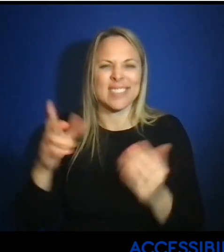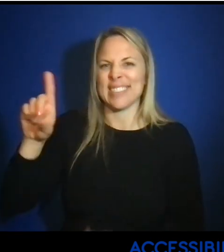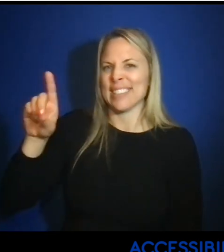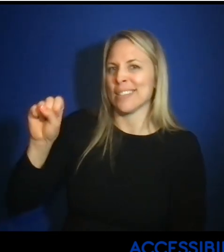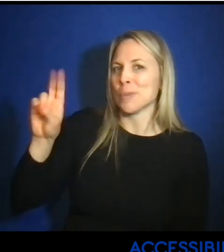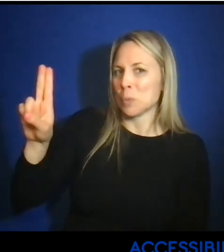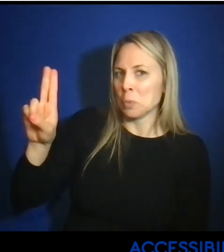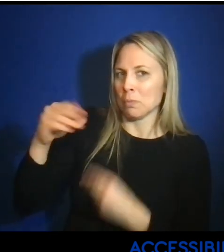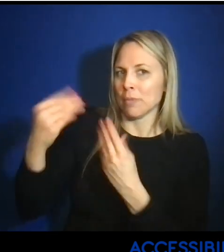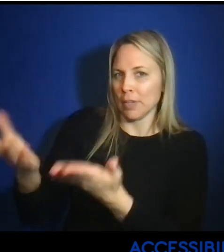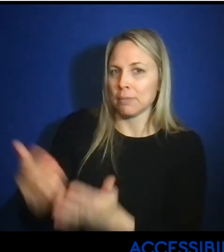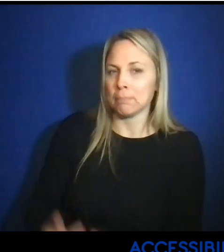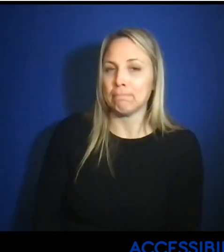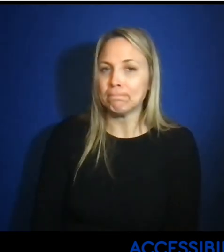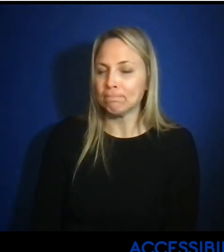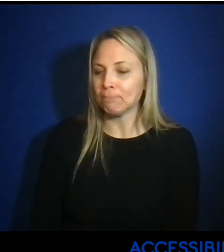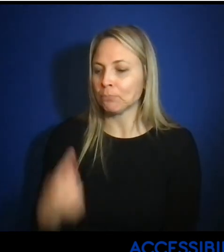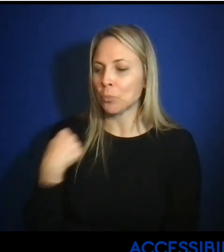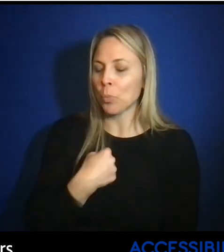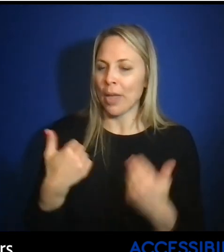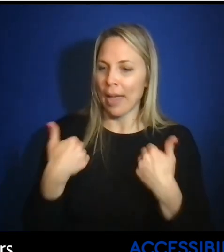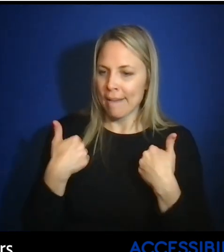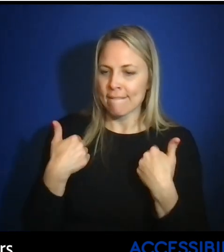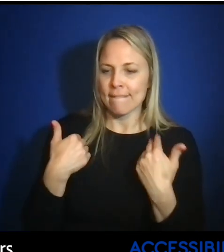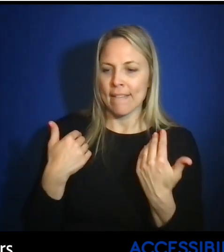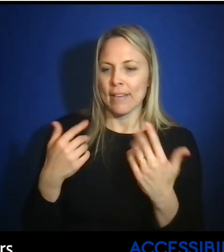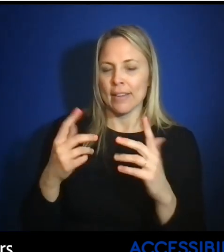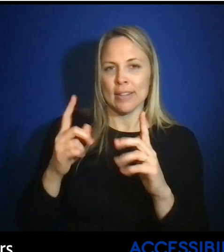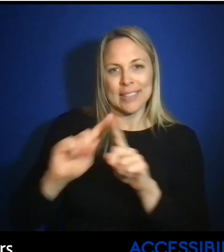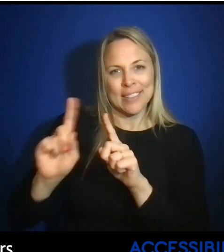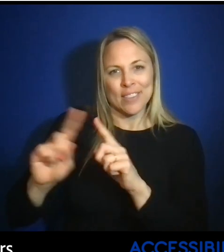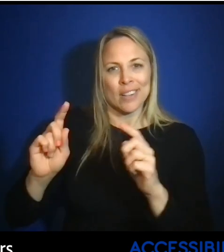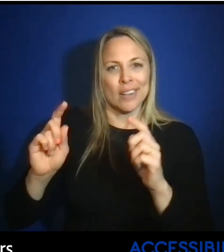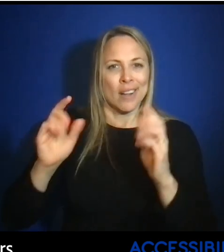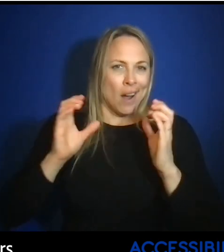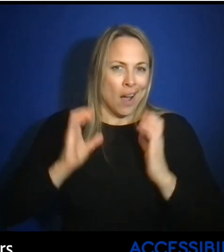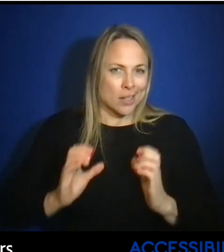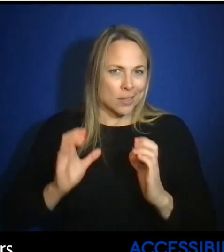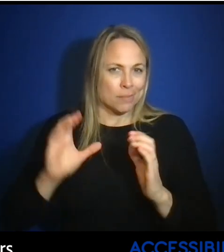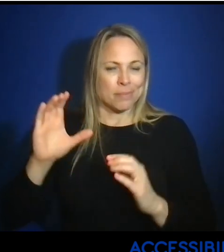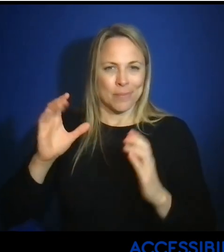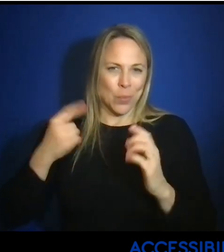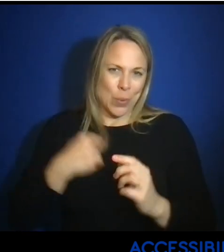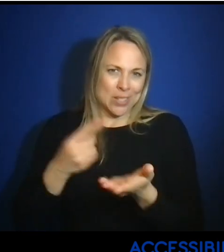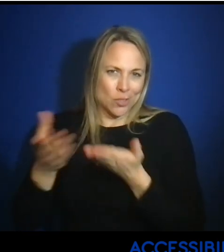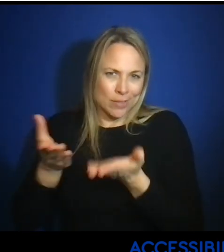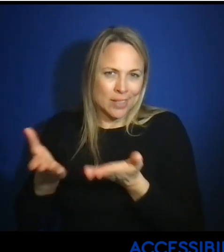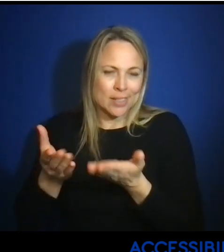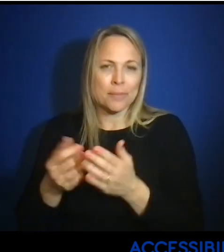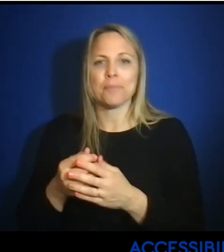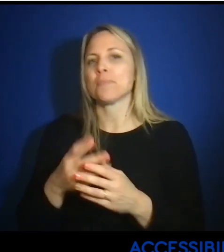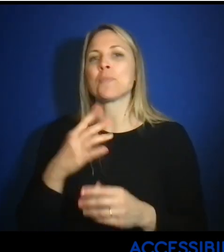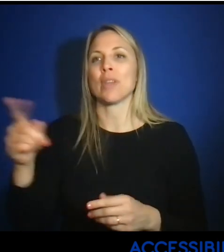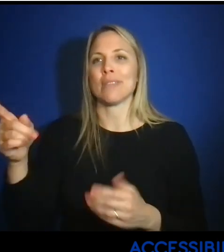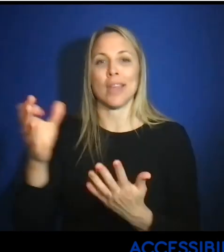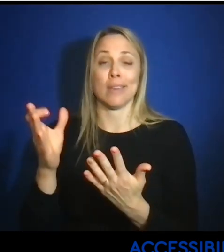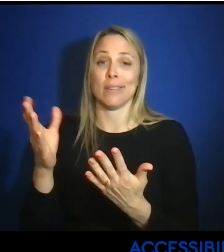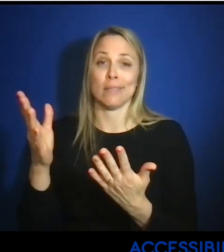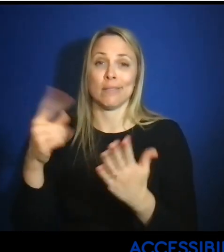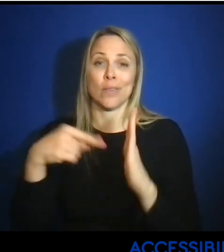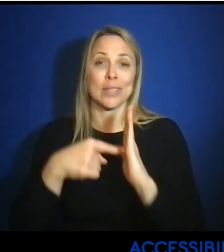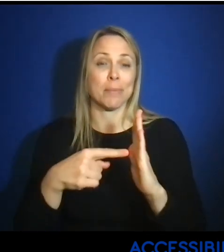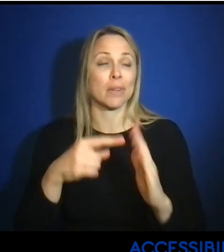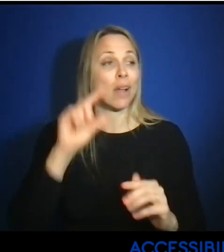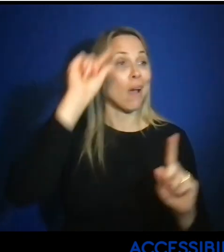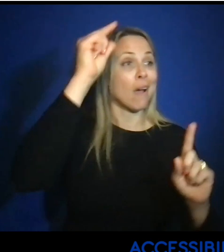that Deaf Services Unlimited provides. We have a wide array of customers that we service, and I think they